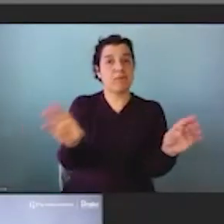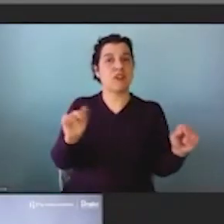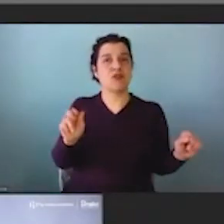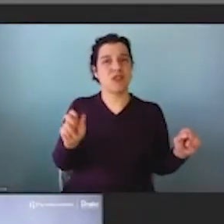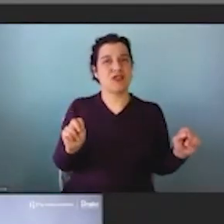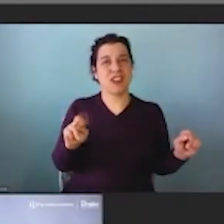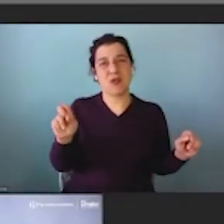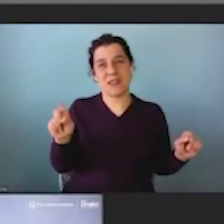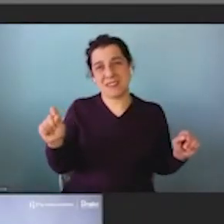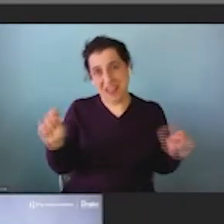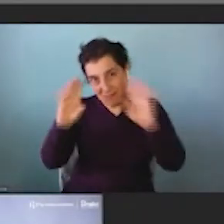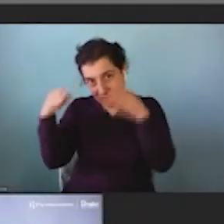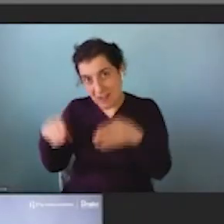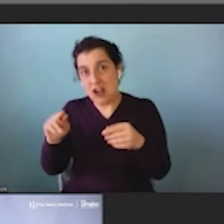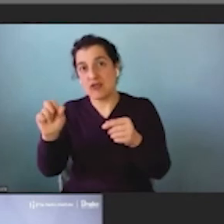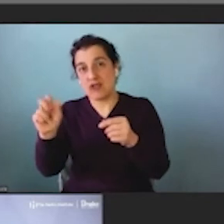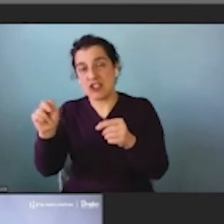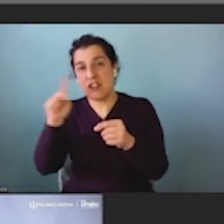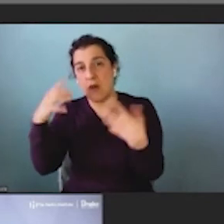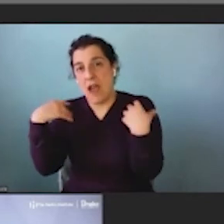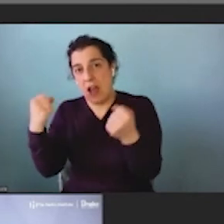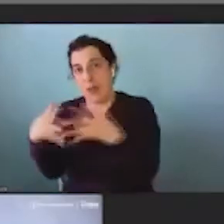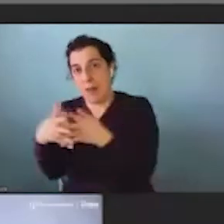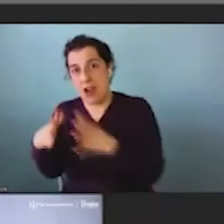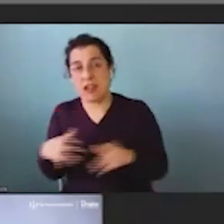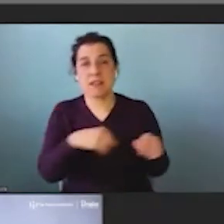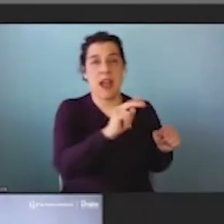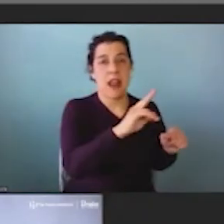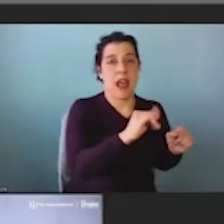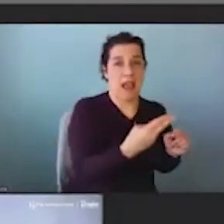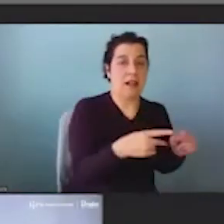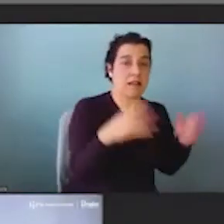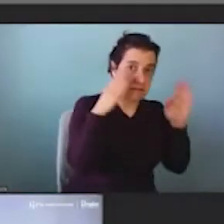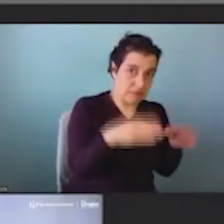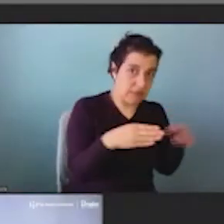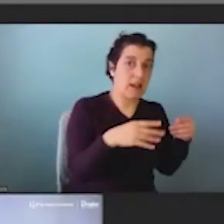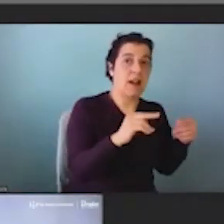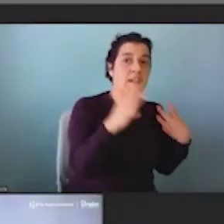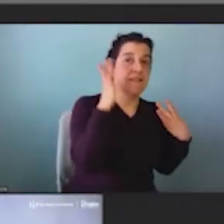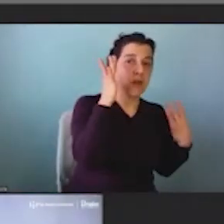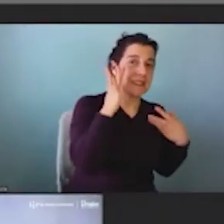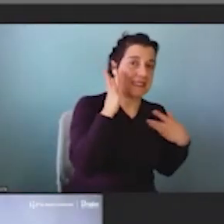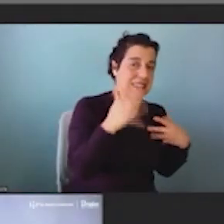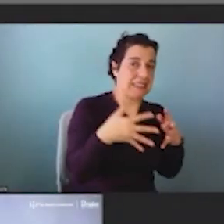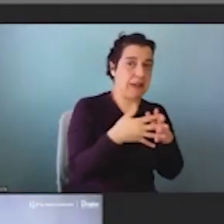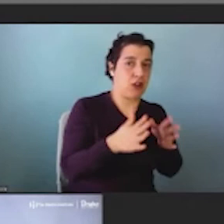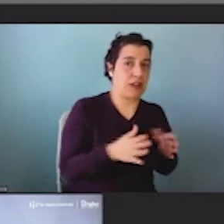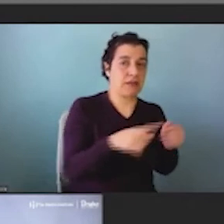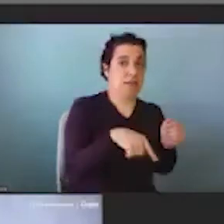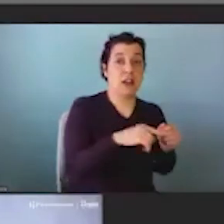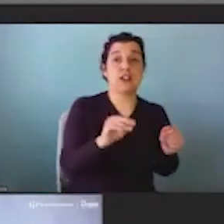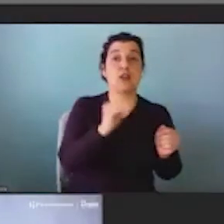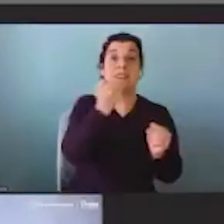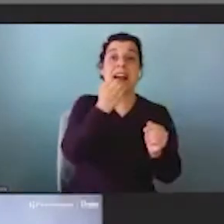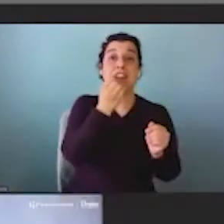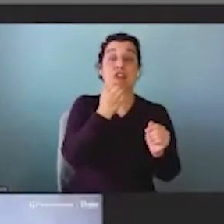The USDA is going to focus on nutrition guidance for healthy Americans and the NIH is going to focus on nutrition for diseased Americans. So the dietary guidelines for